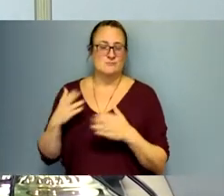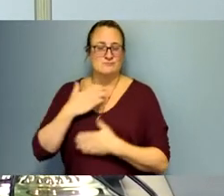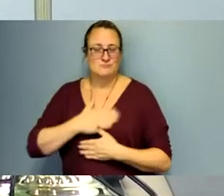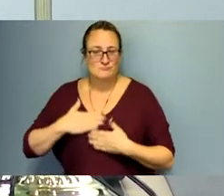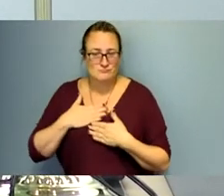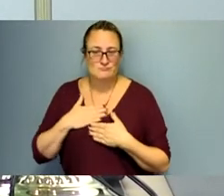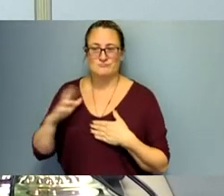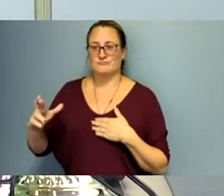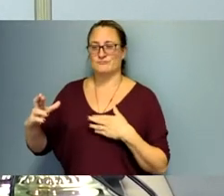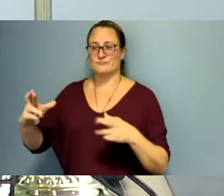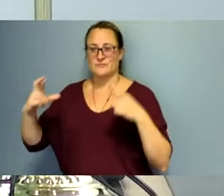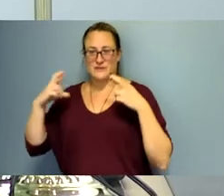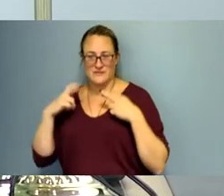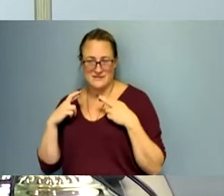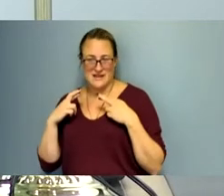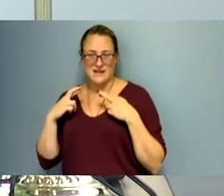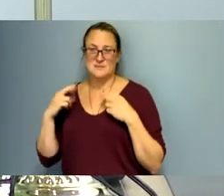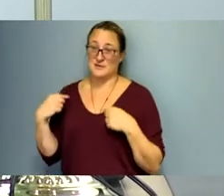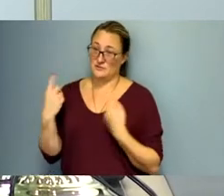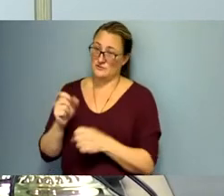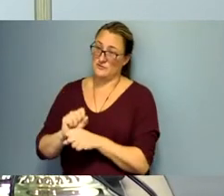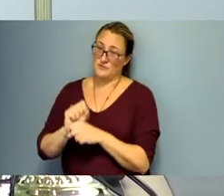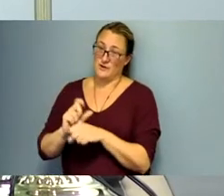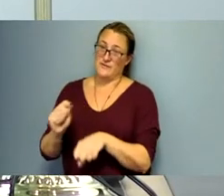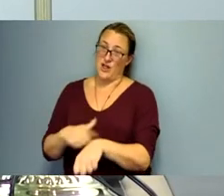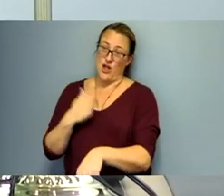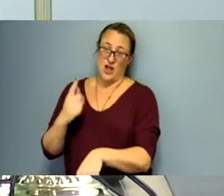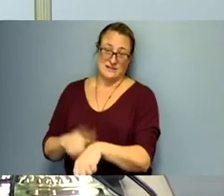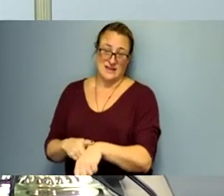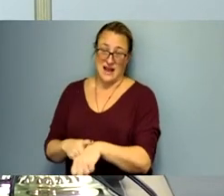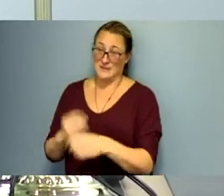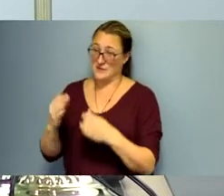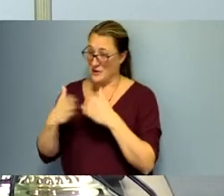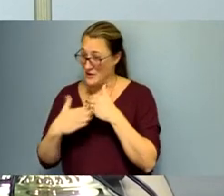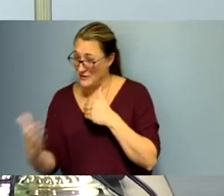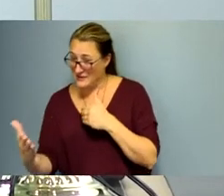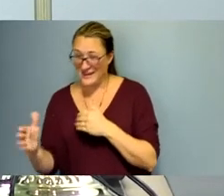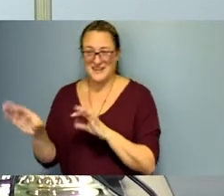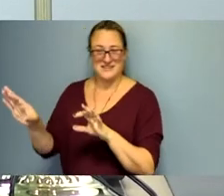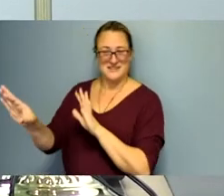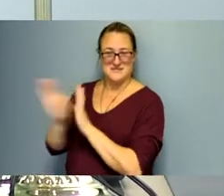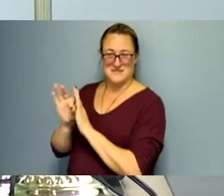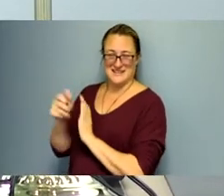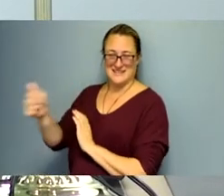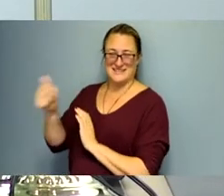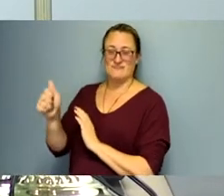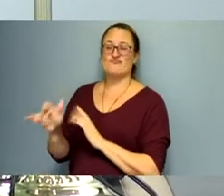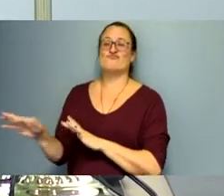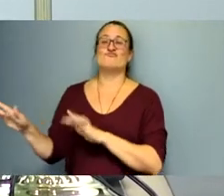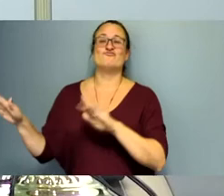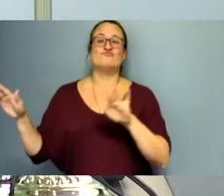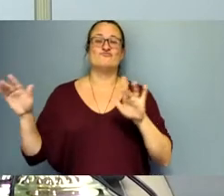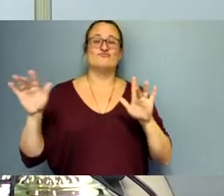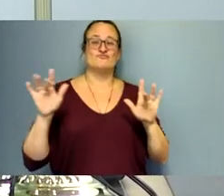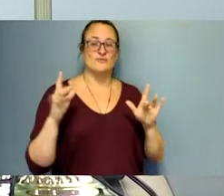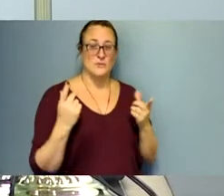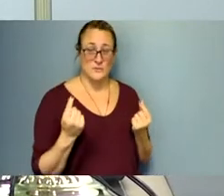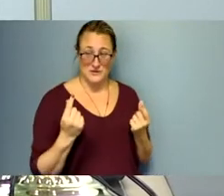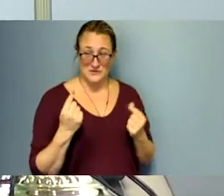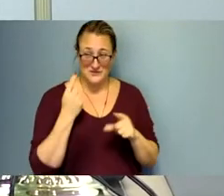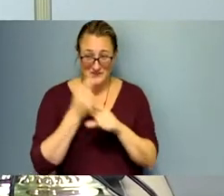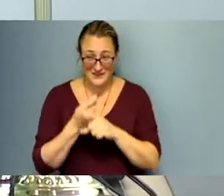i'm and wish you all the best and whatever you choose to do and you can do whatever you choose to do so that's the best part uh